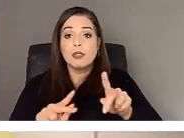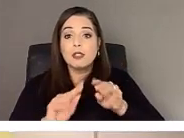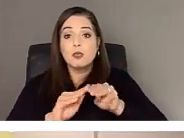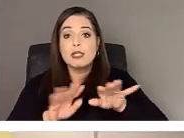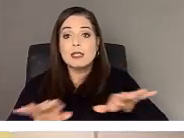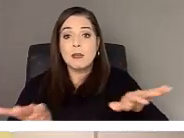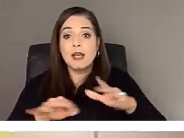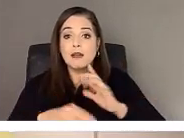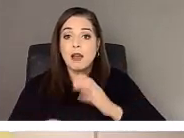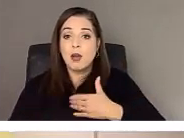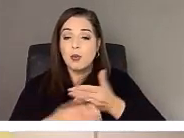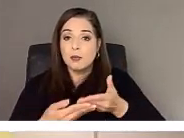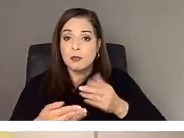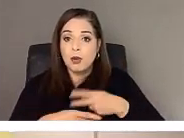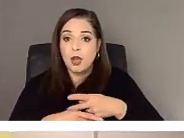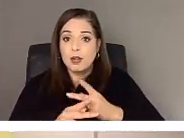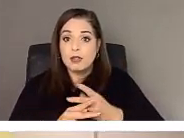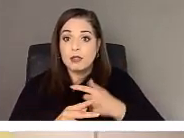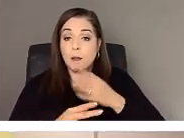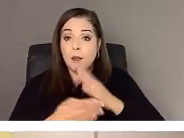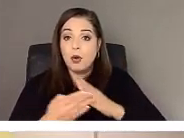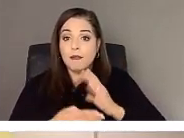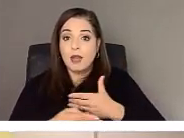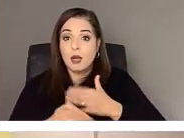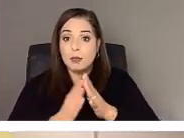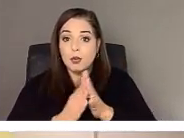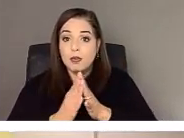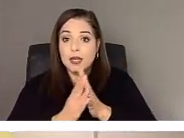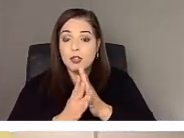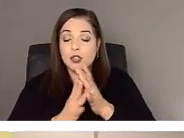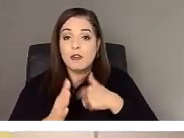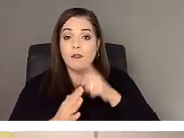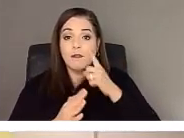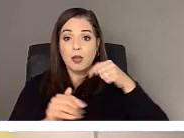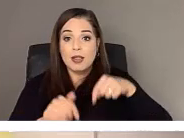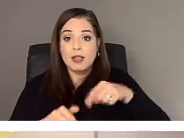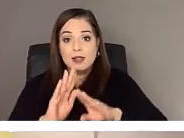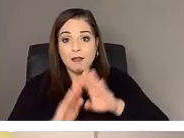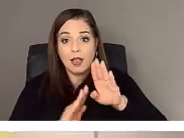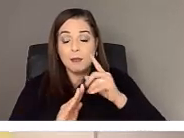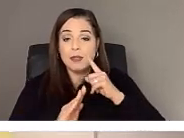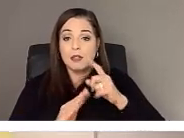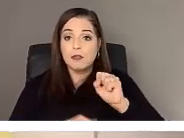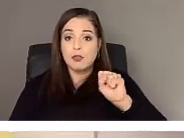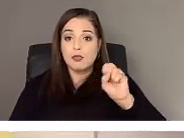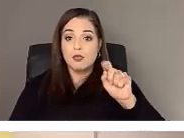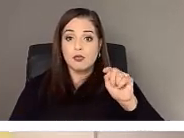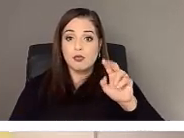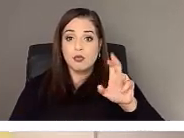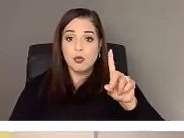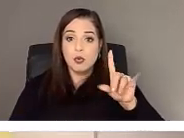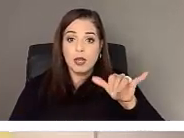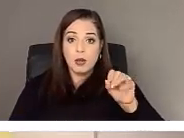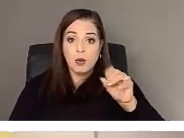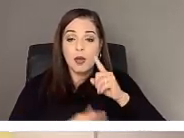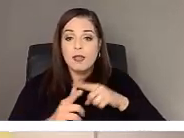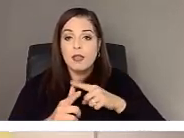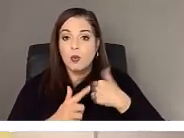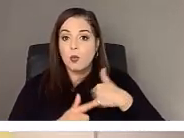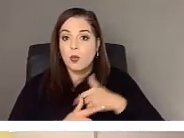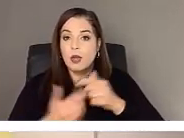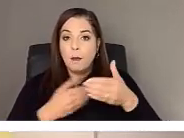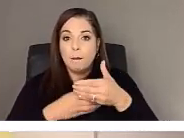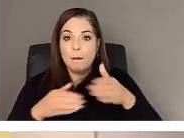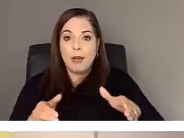part of our motivation for developing this video is that we see the value in packaging our research in a way that's commonly used,